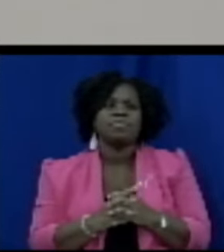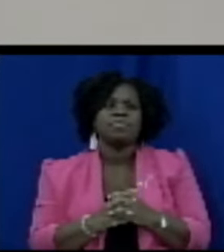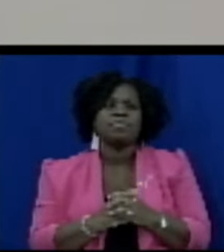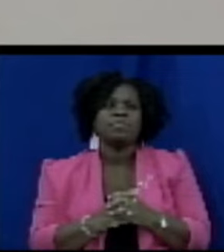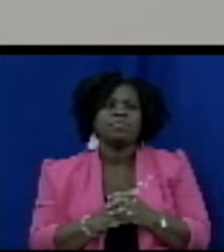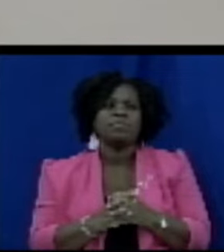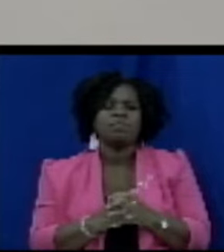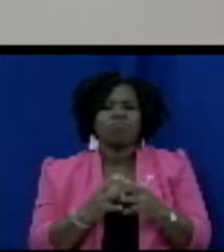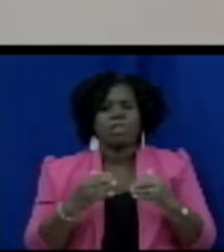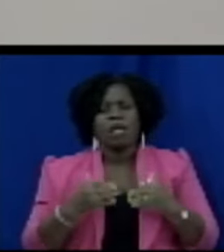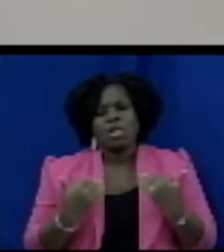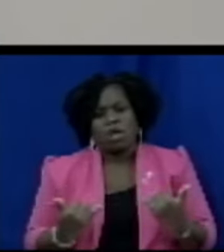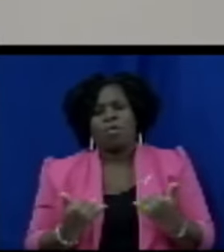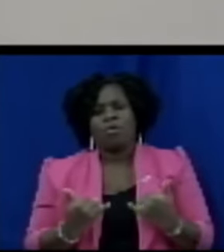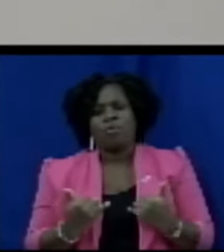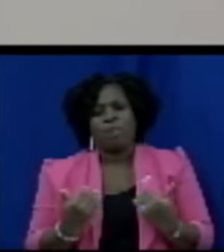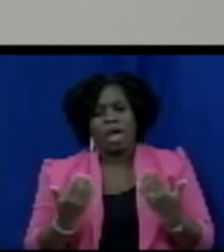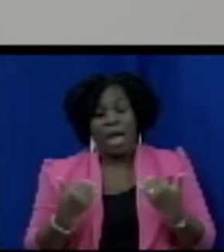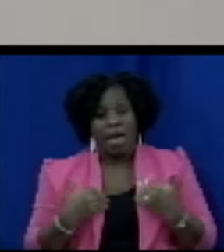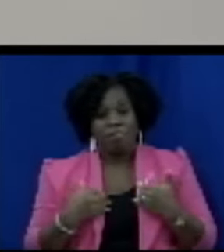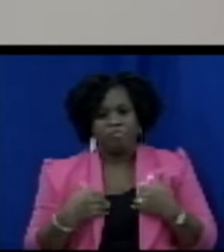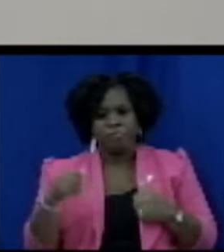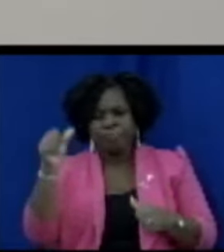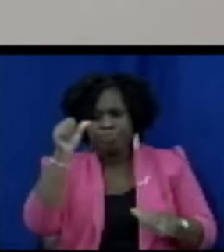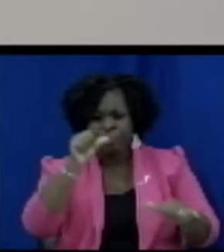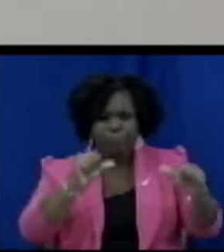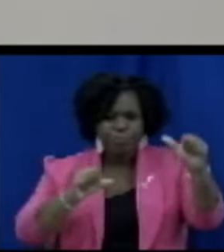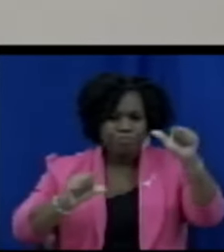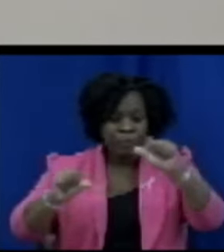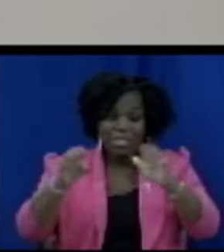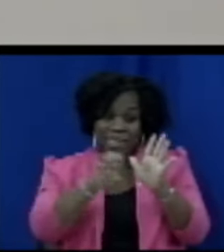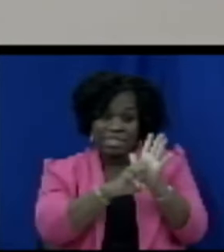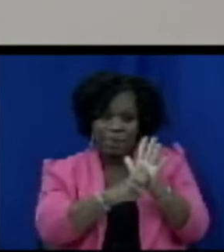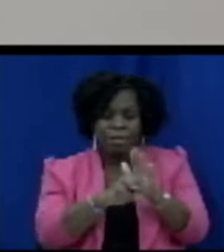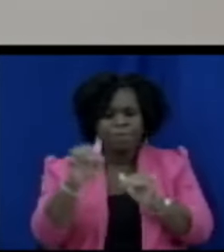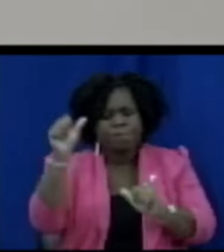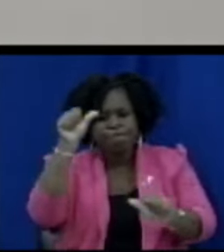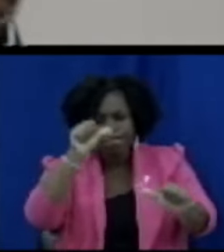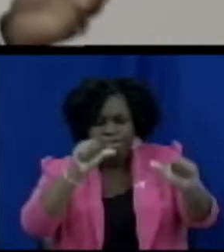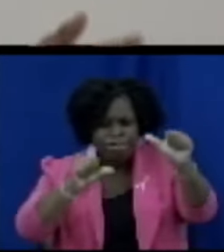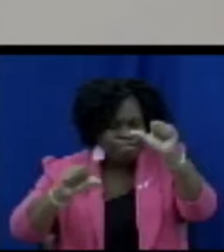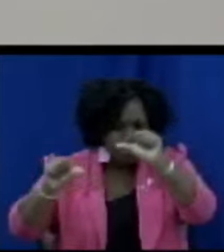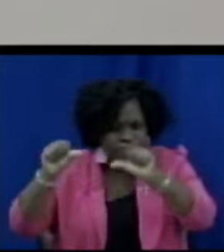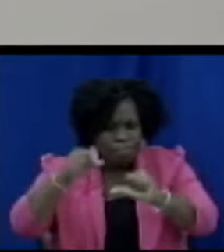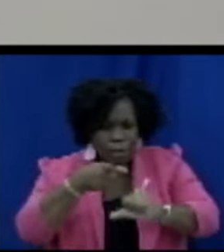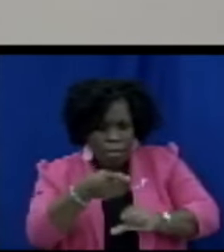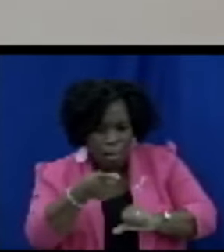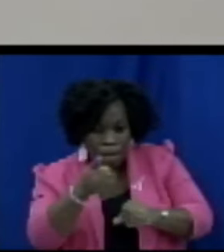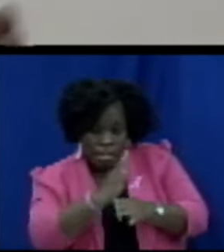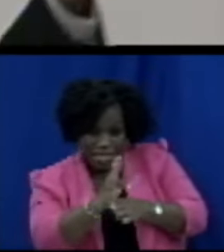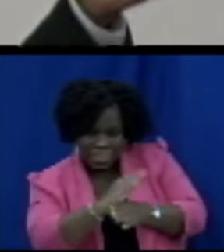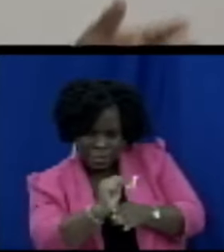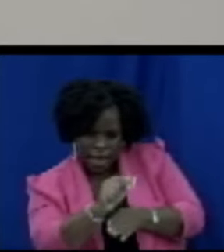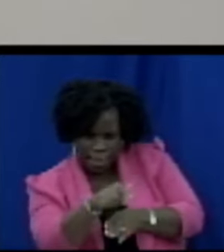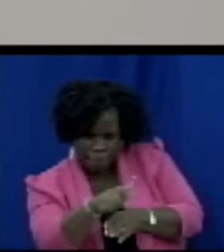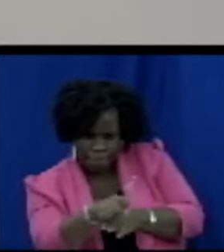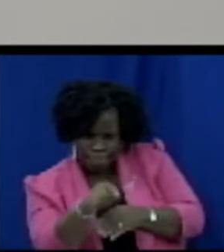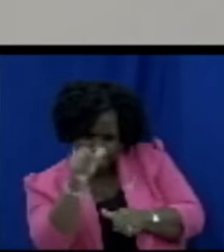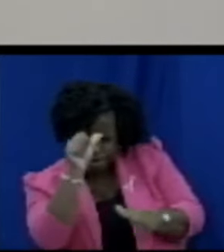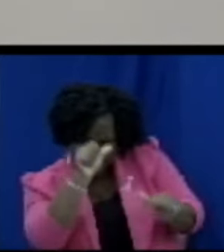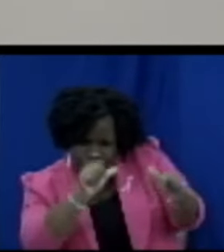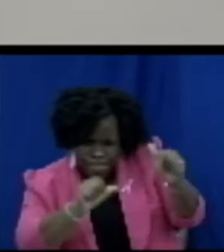there's an investigation being conducted on business A before it reaches anywhere